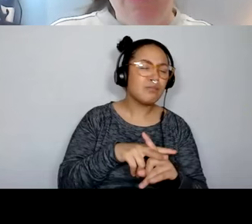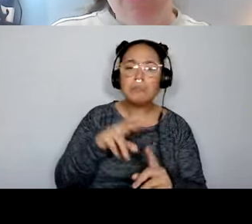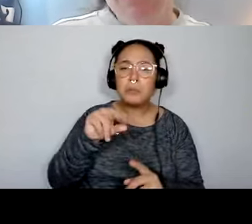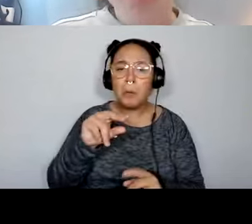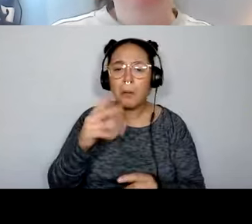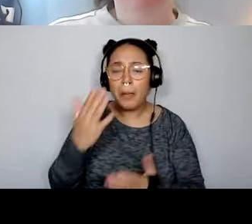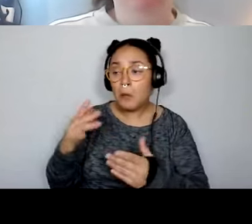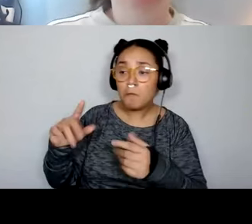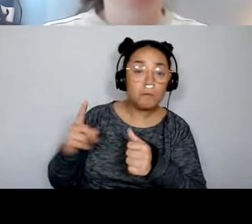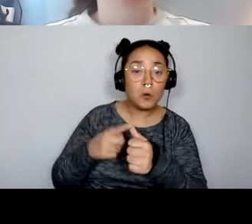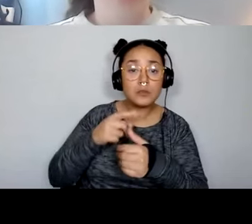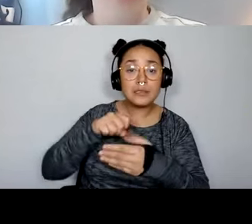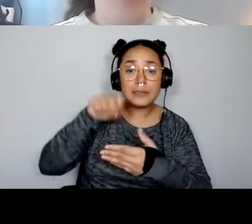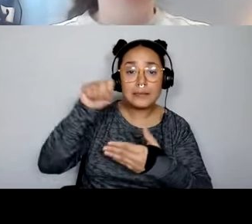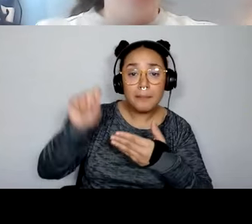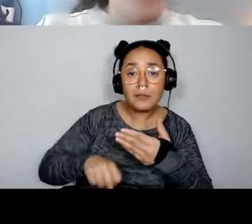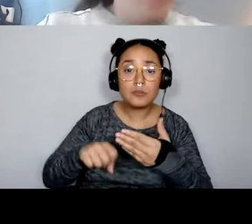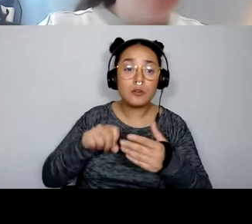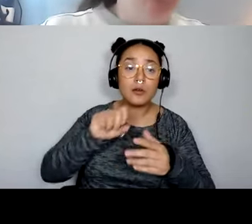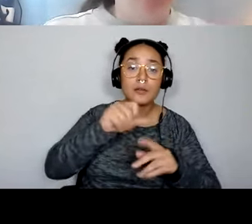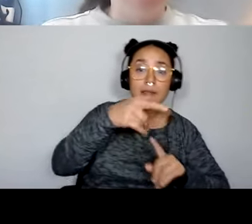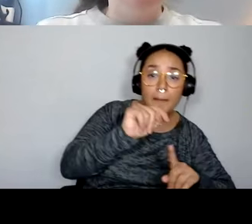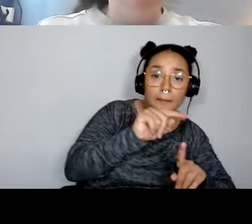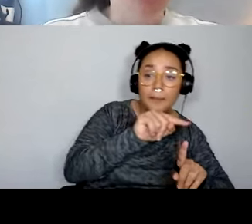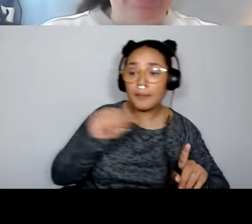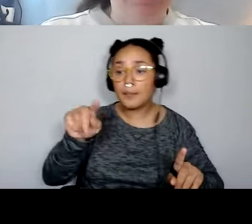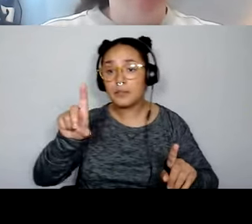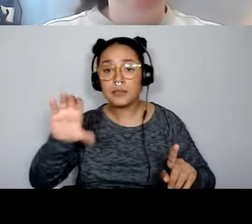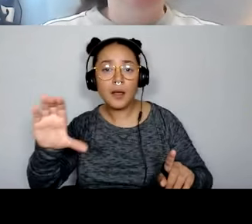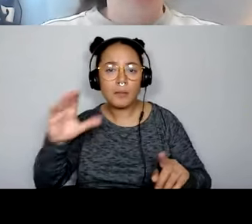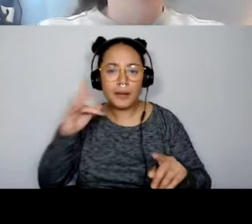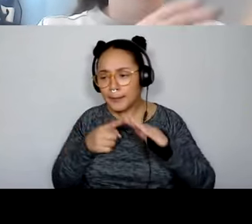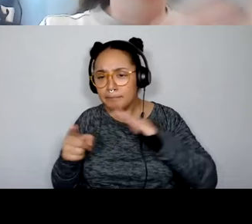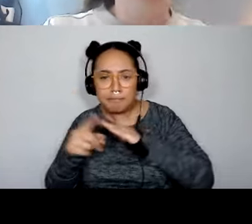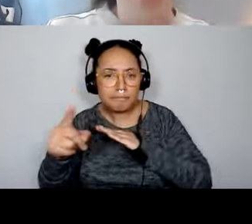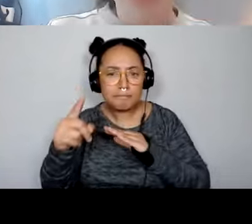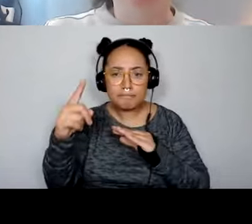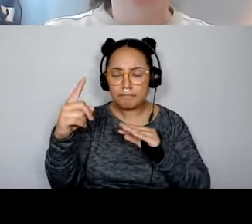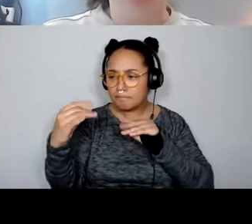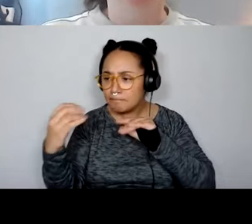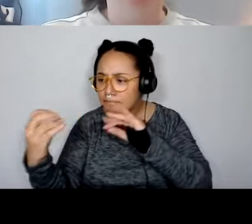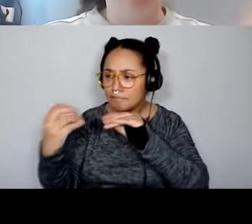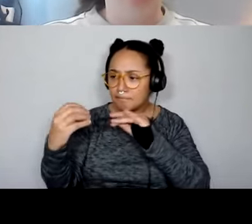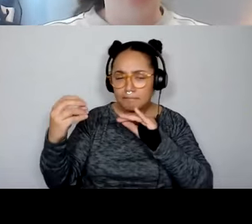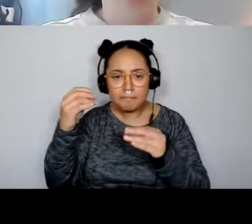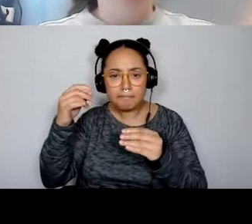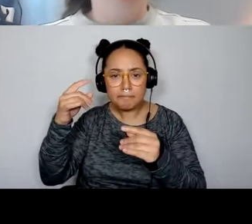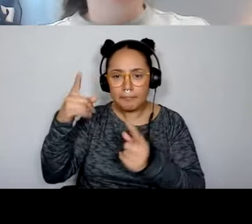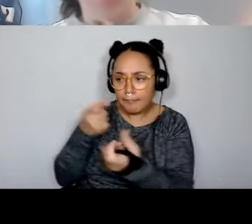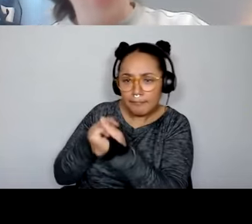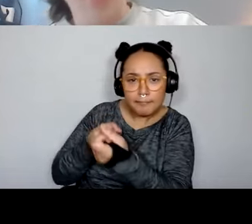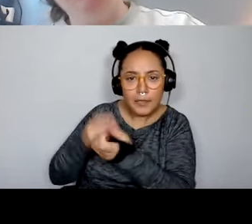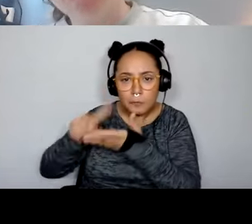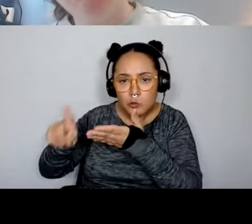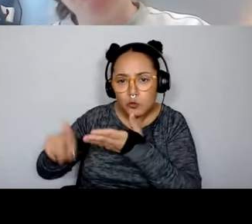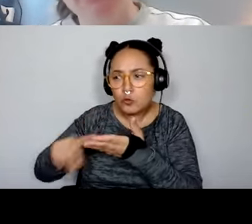semester, September to December in this program, exploring, iterating on ideas, helping students in their research so